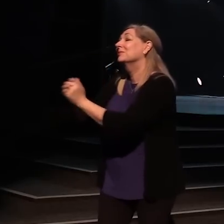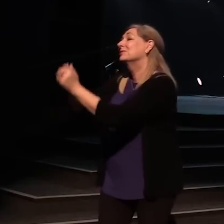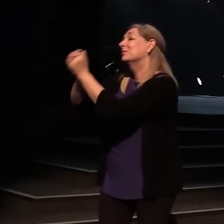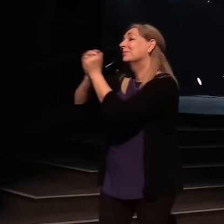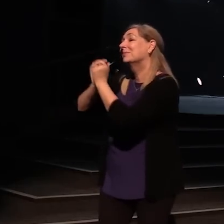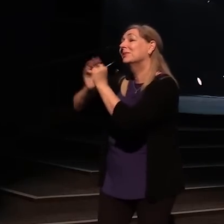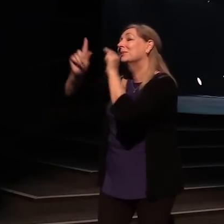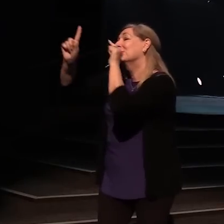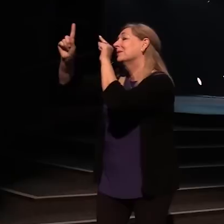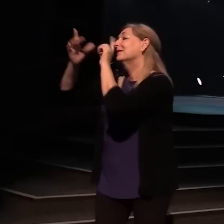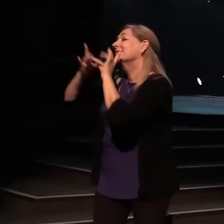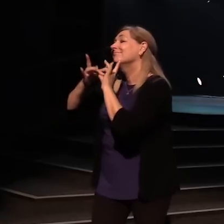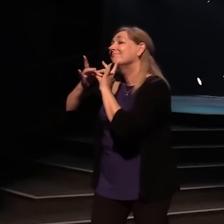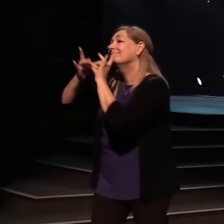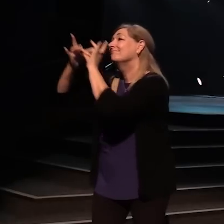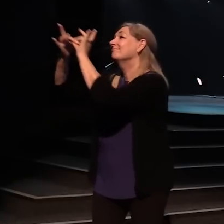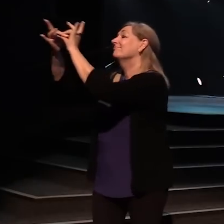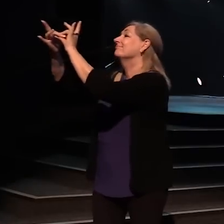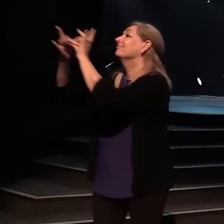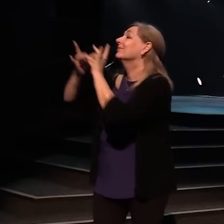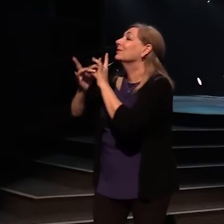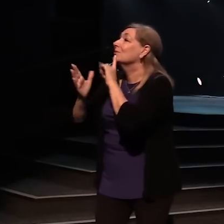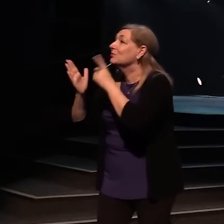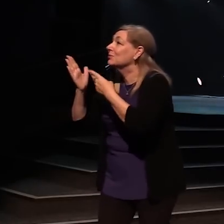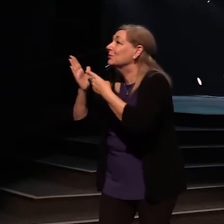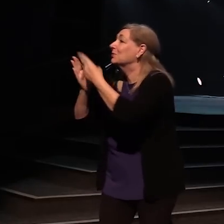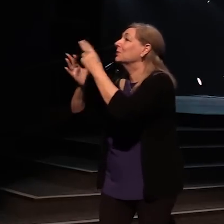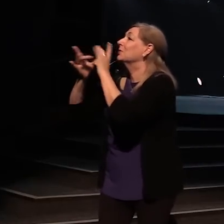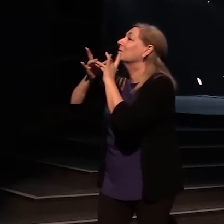you in spirit and in truth